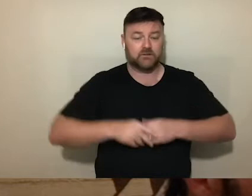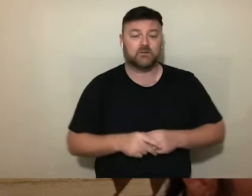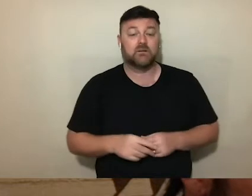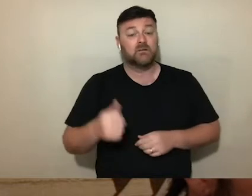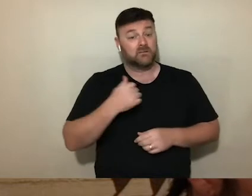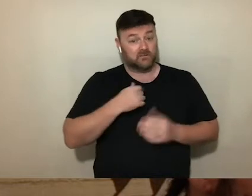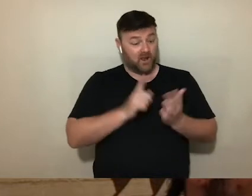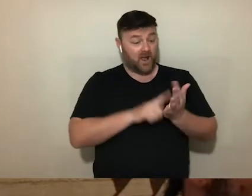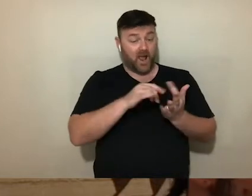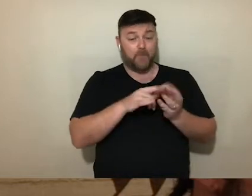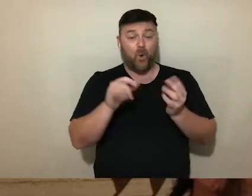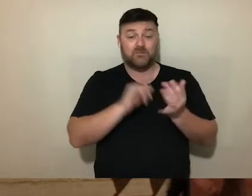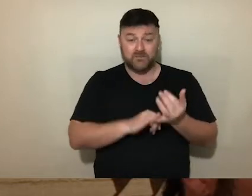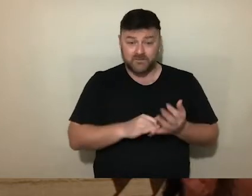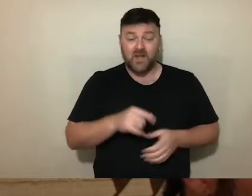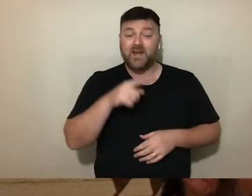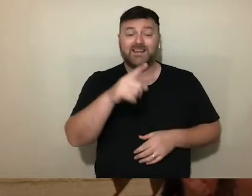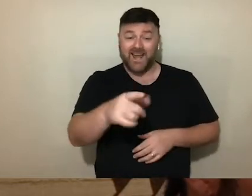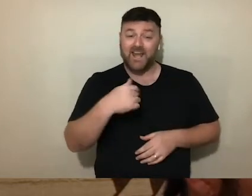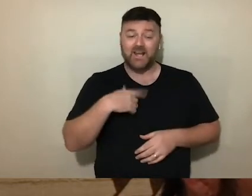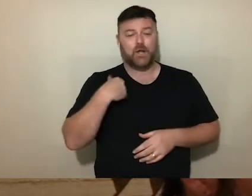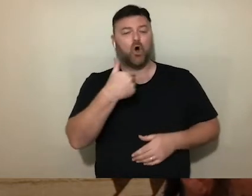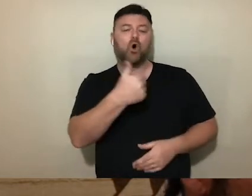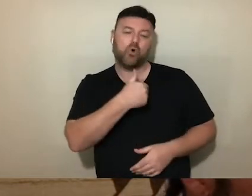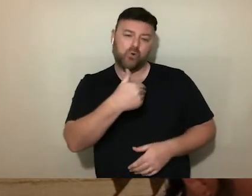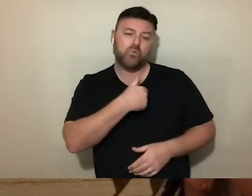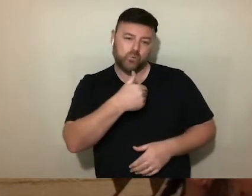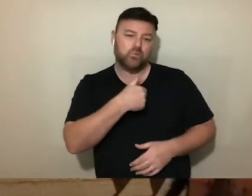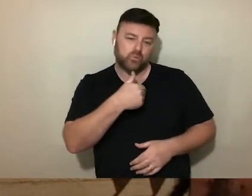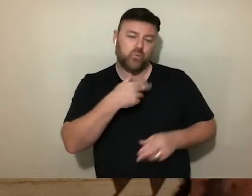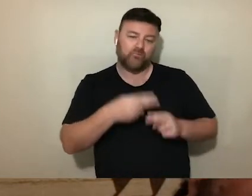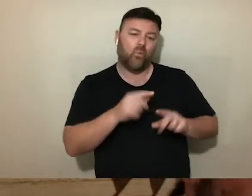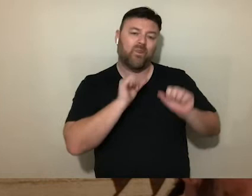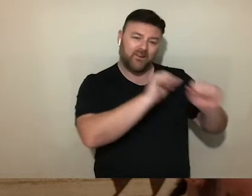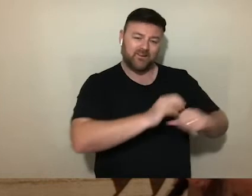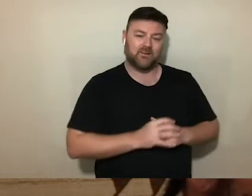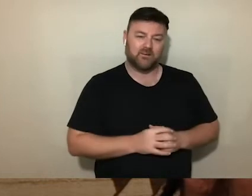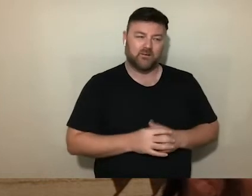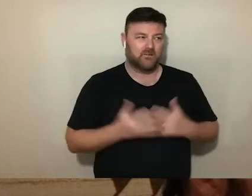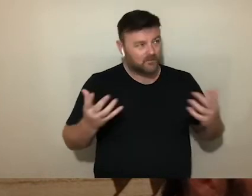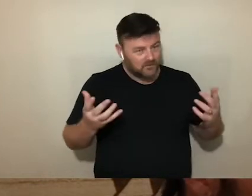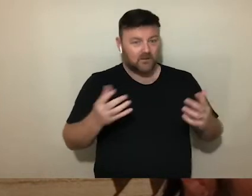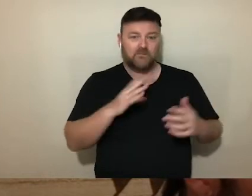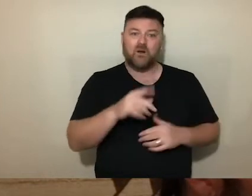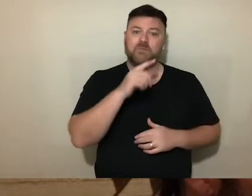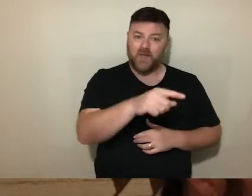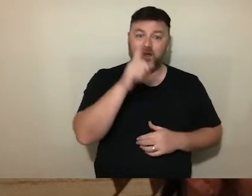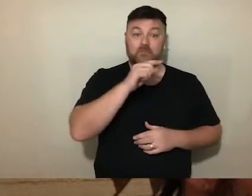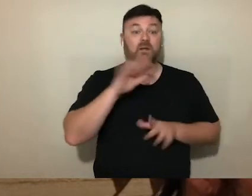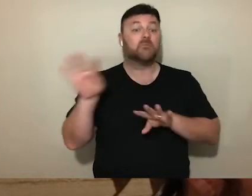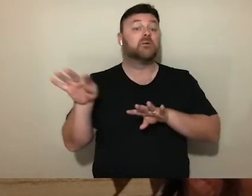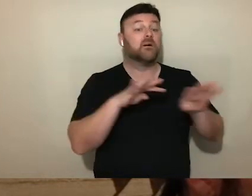continuously been presented as the benevolent side of the European security apparatus. By doing so, attention is drawn toward